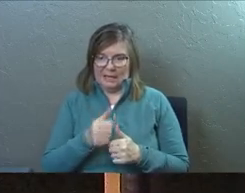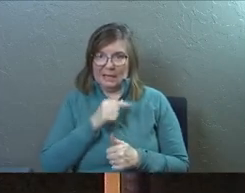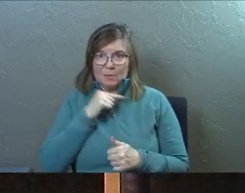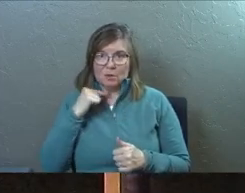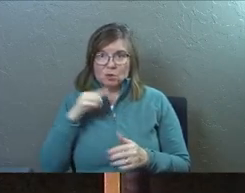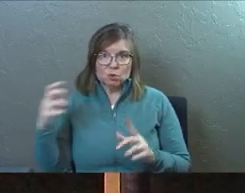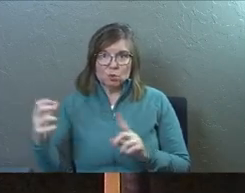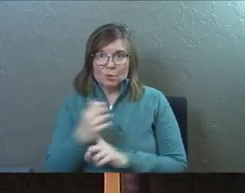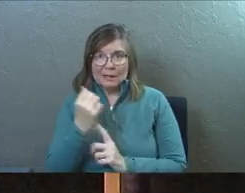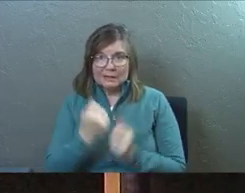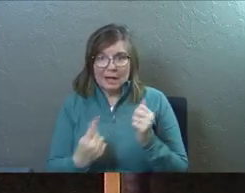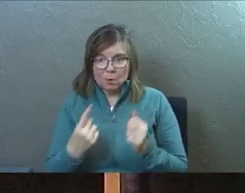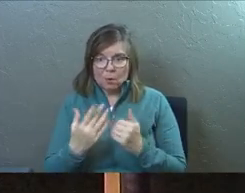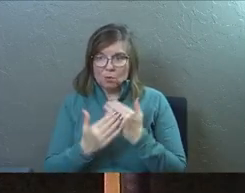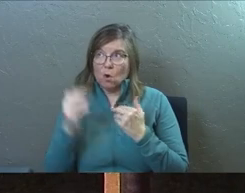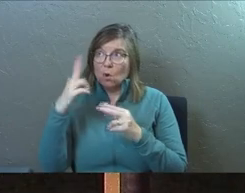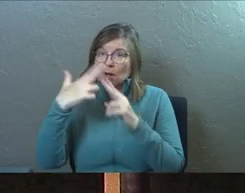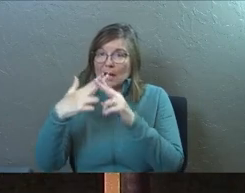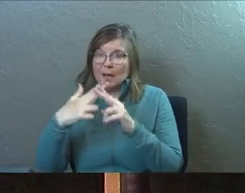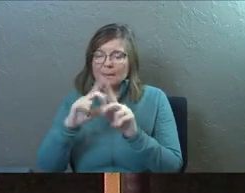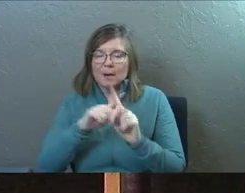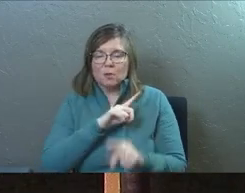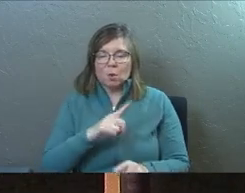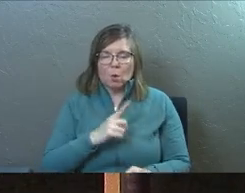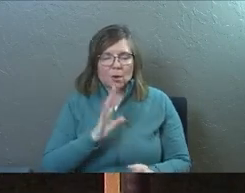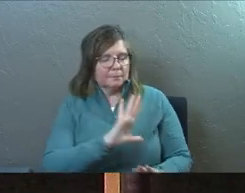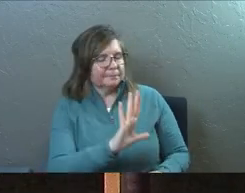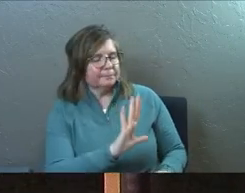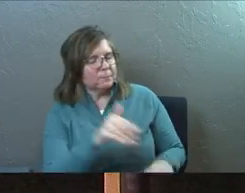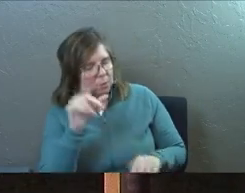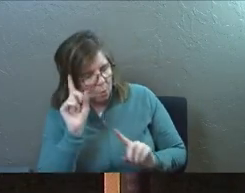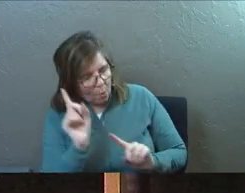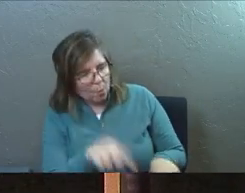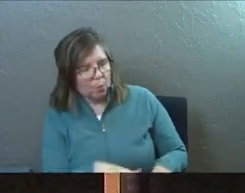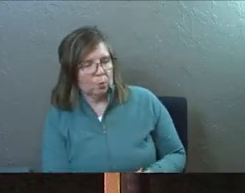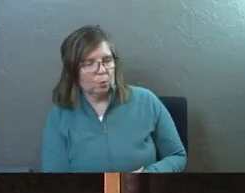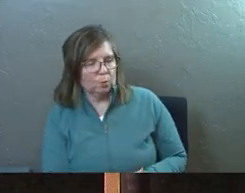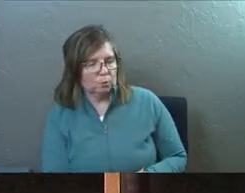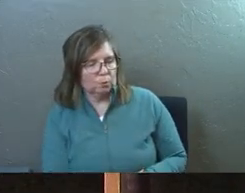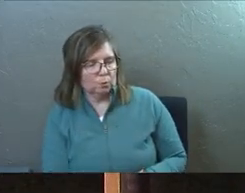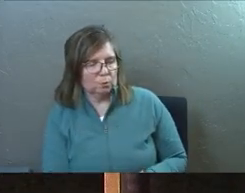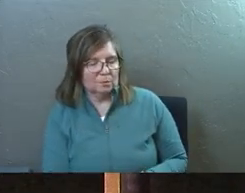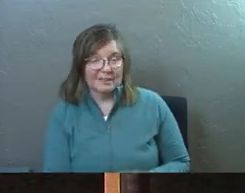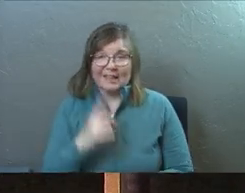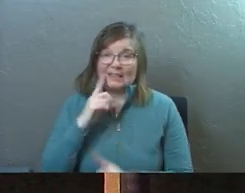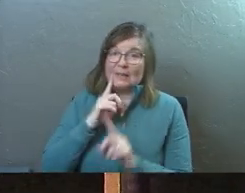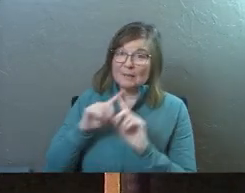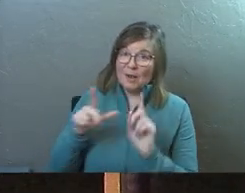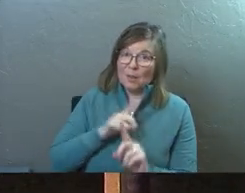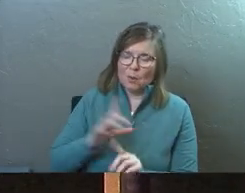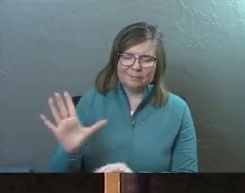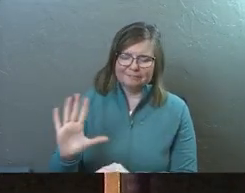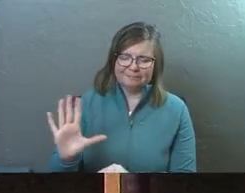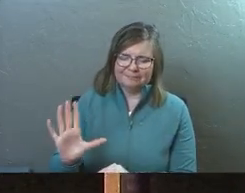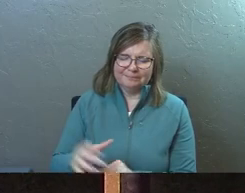who calls upon your name. But the Lord said, go. That's what God thinks of his but Lord.